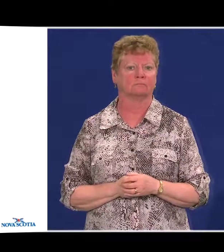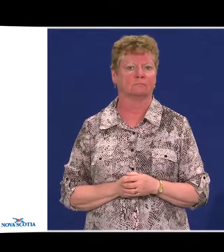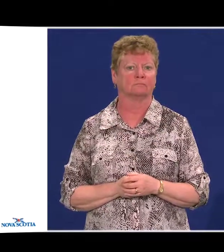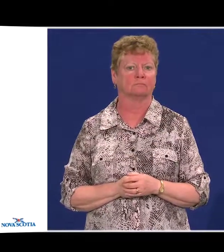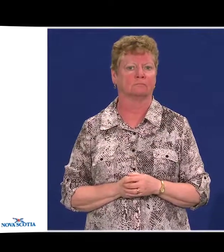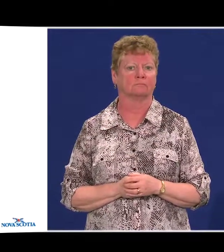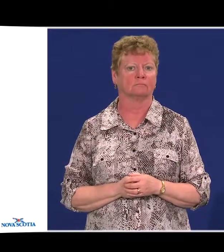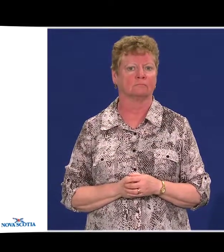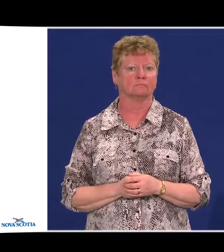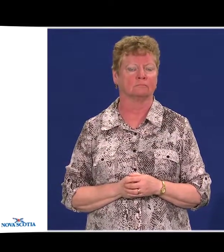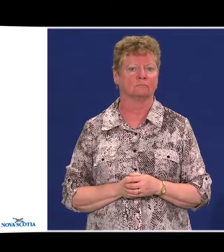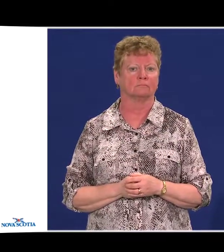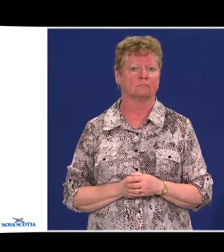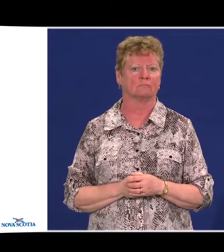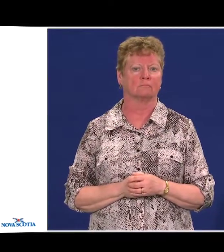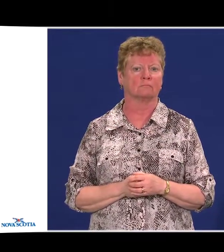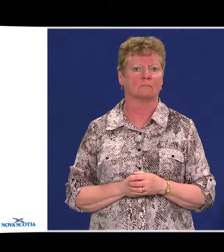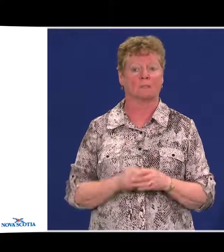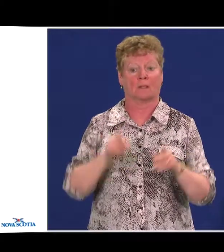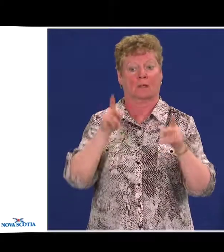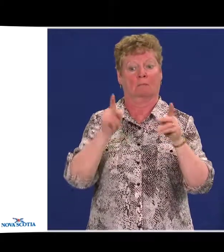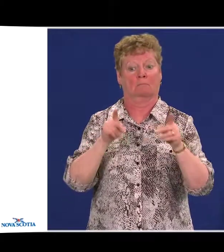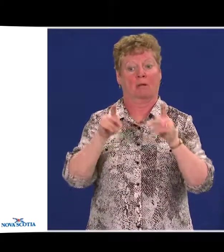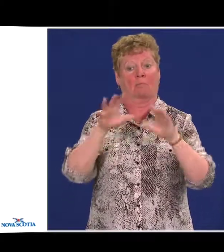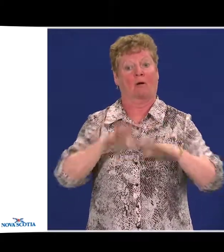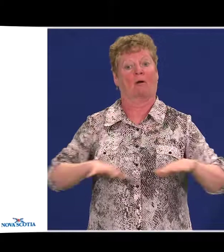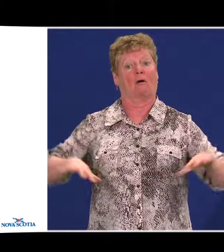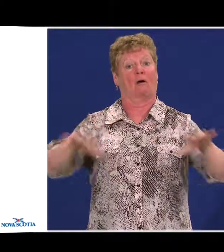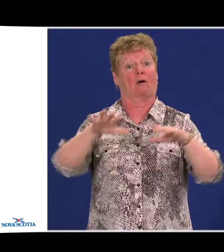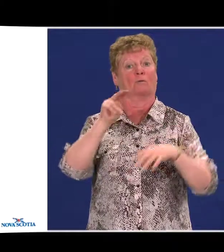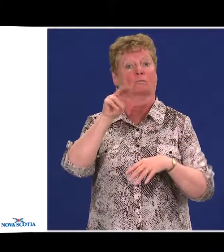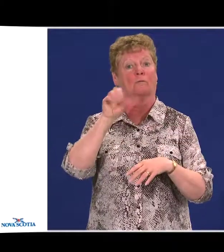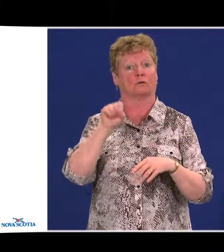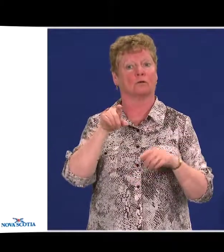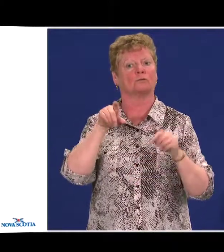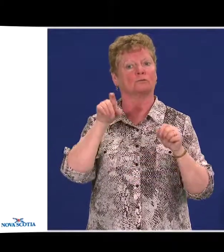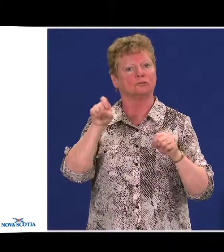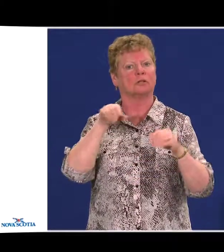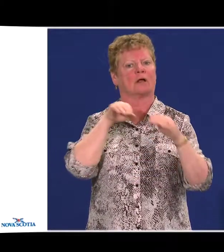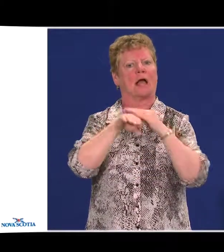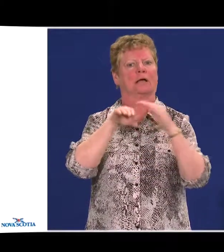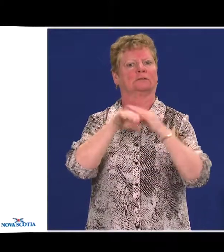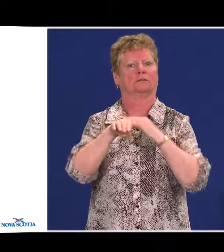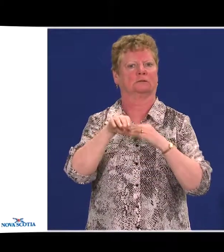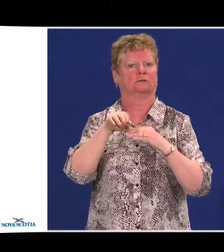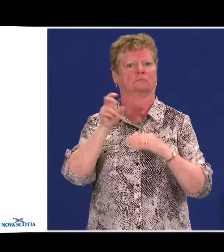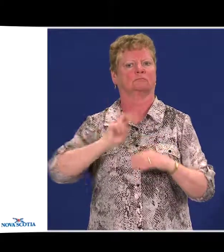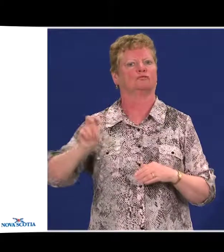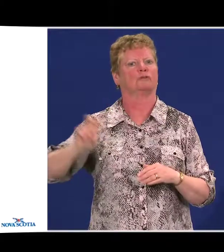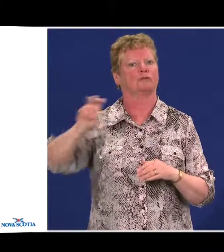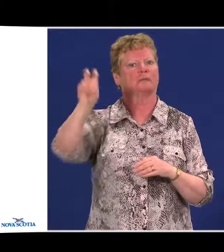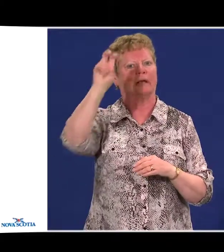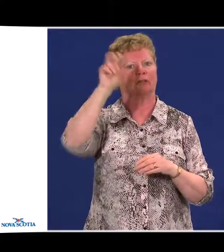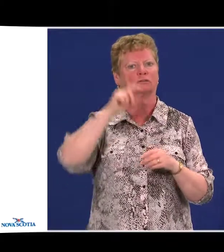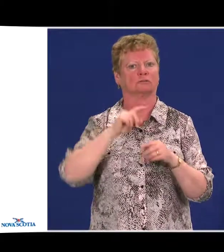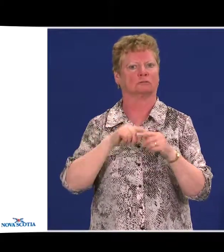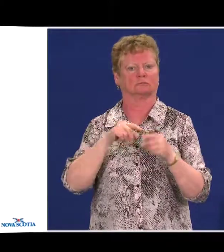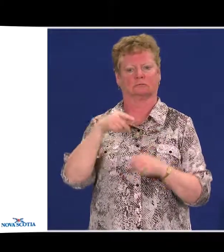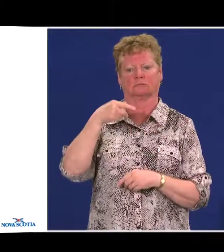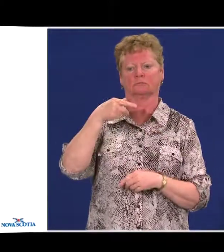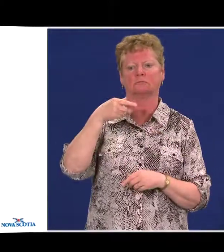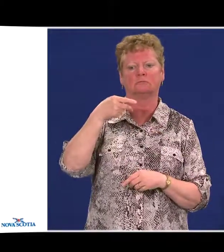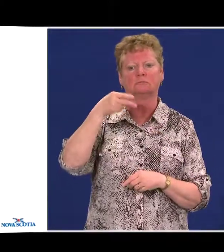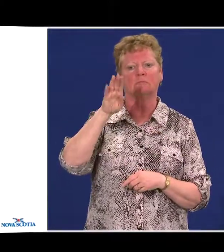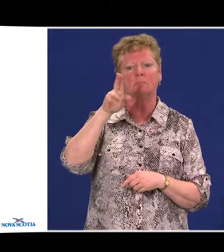All Nova Scotians are able to access public transportation systems, including parallel transit